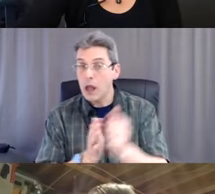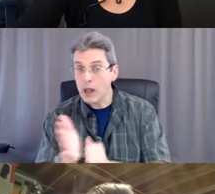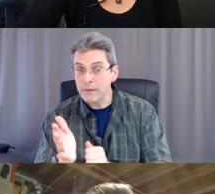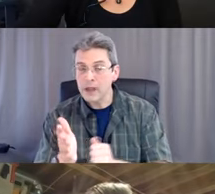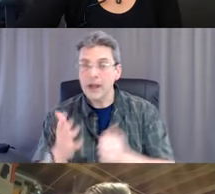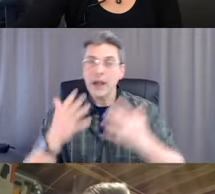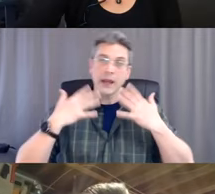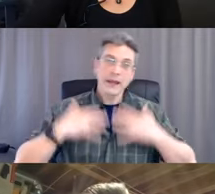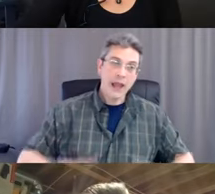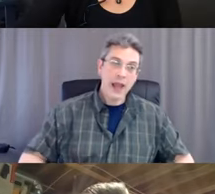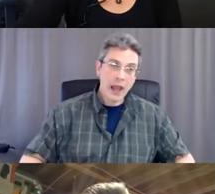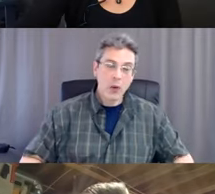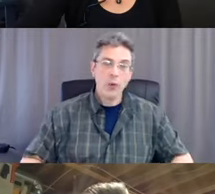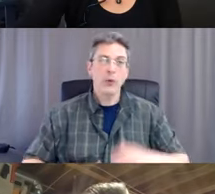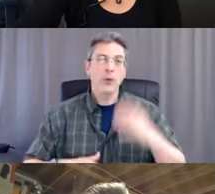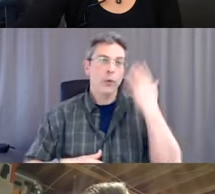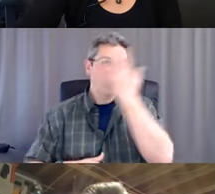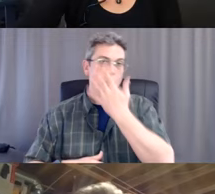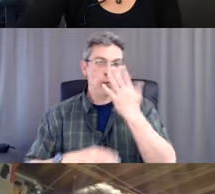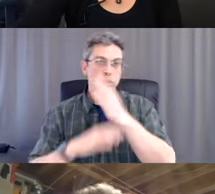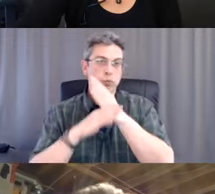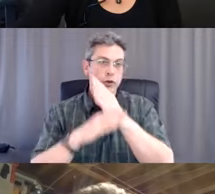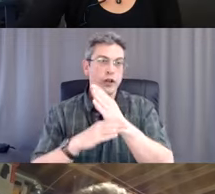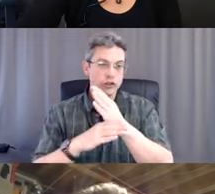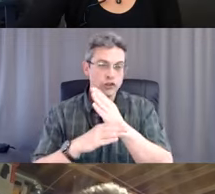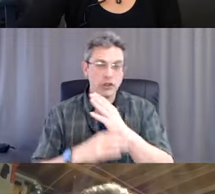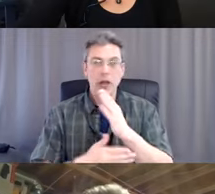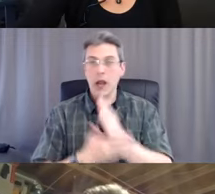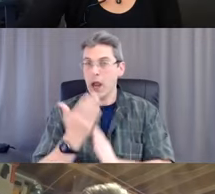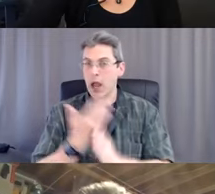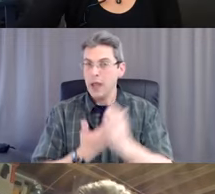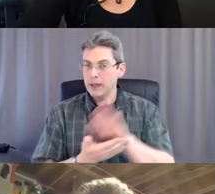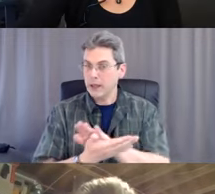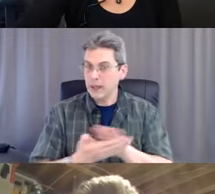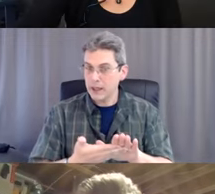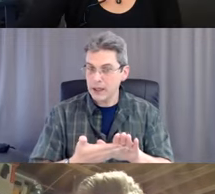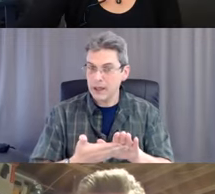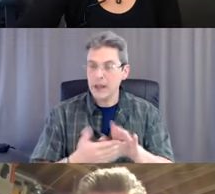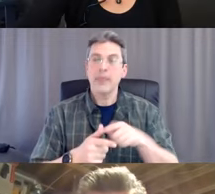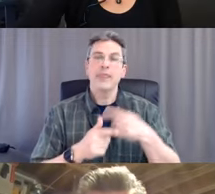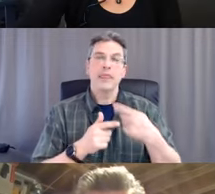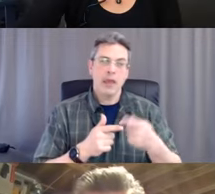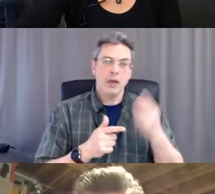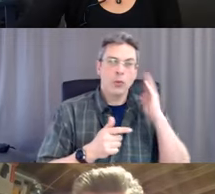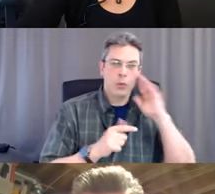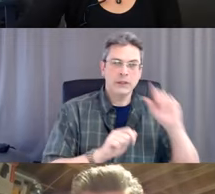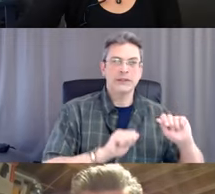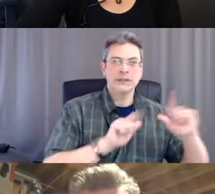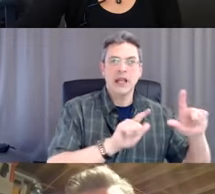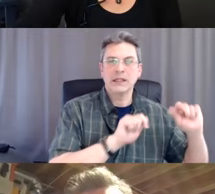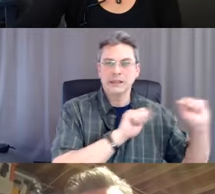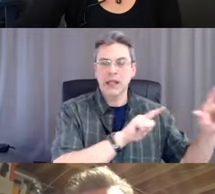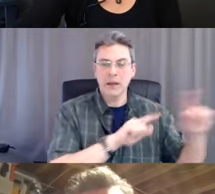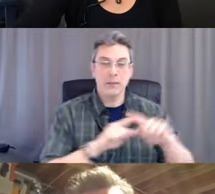face protection, hand hygiene. And then I'm going to go through some more slides. John's going to put up the videos.